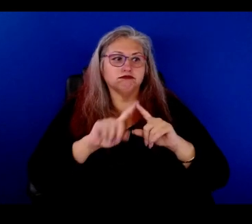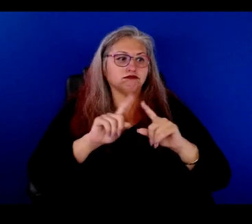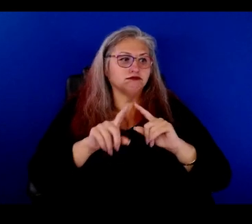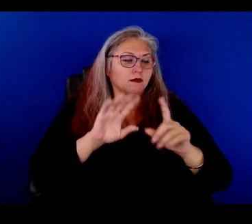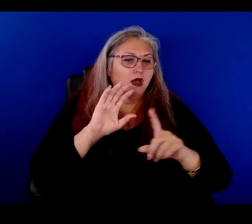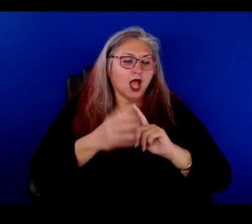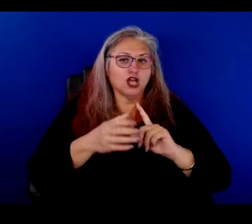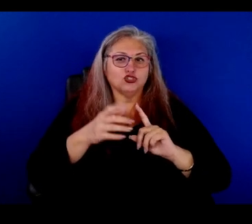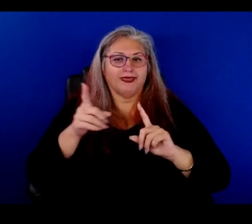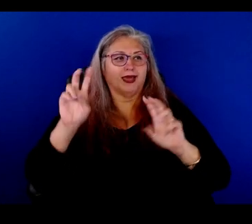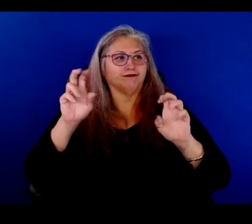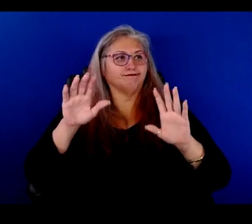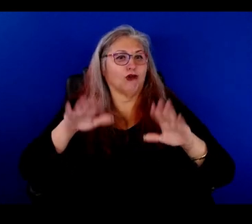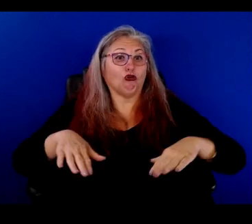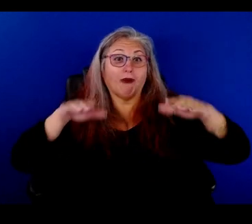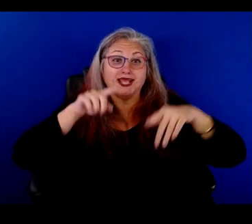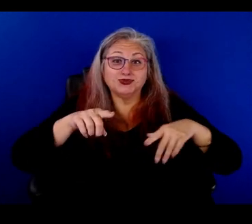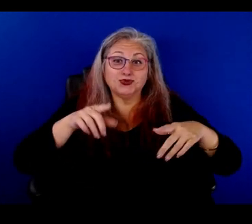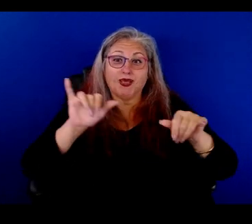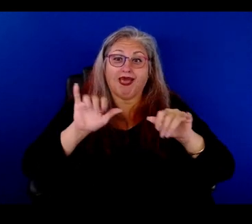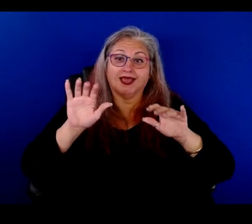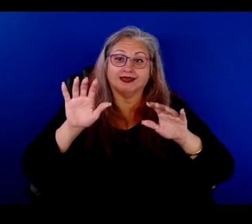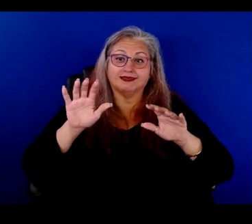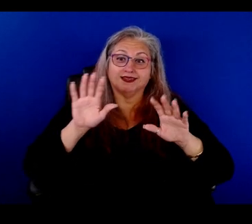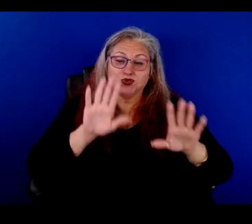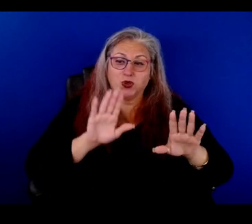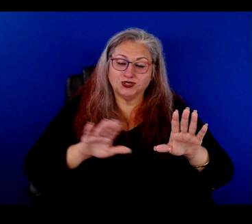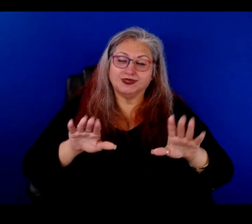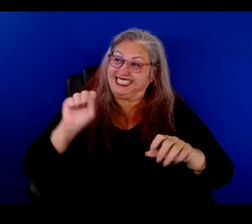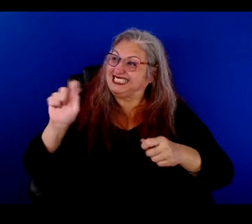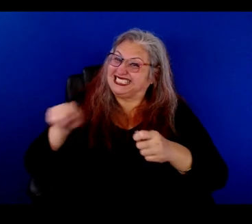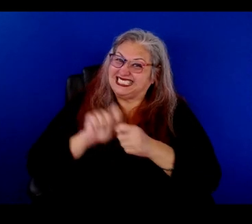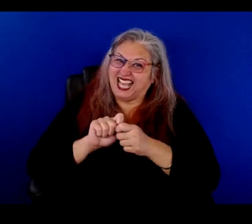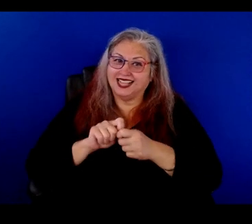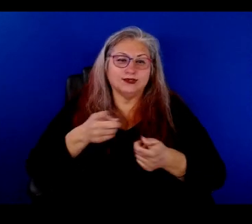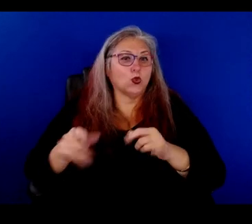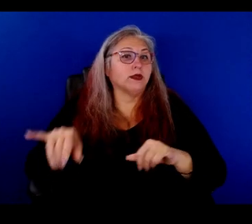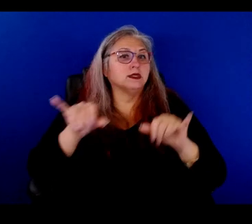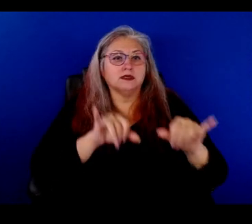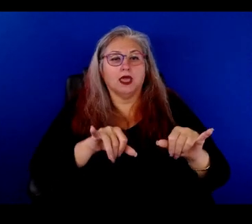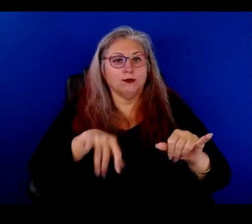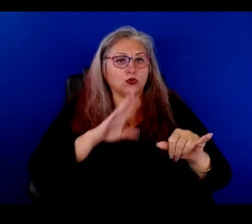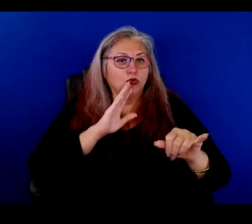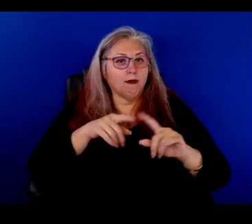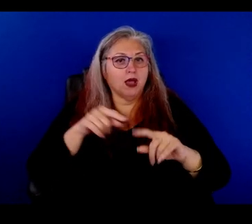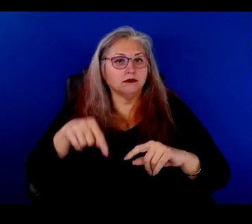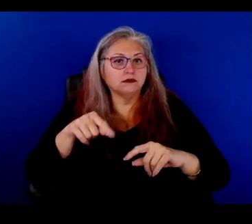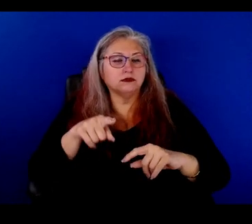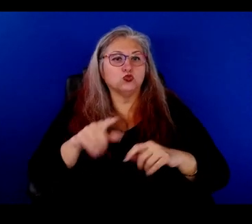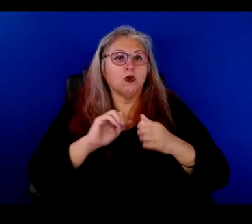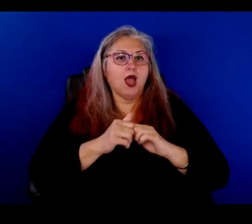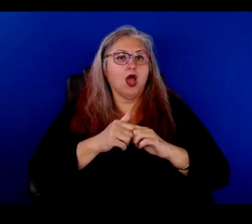they, they kind of raised you in a way they raised you. Like, yeah. And so it's the same thing that we're talking about, about how you